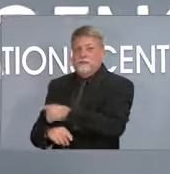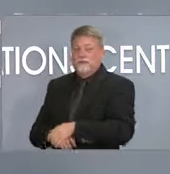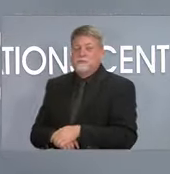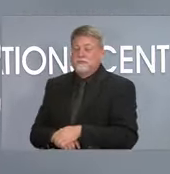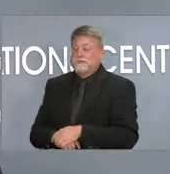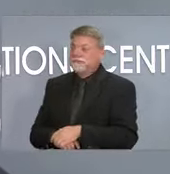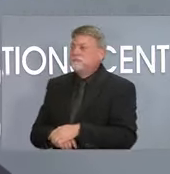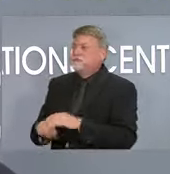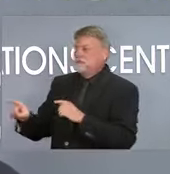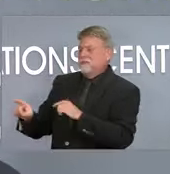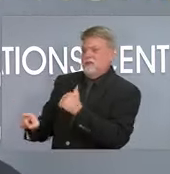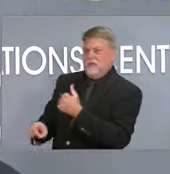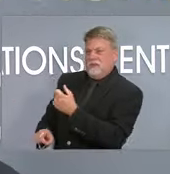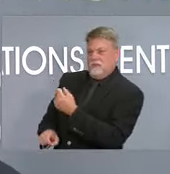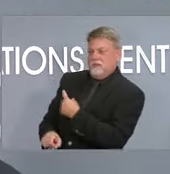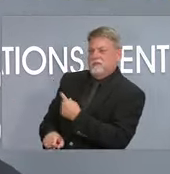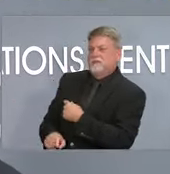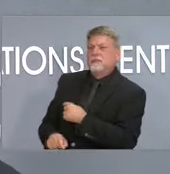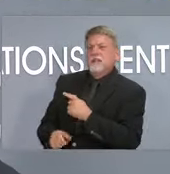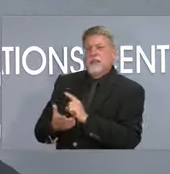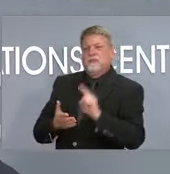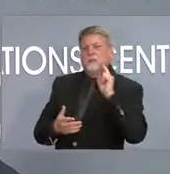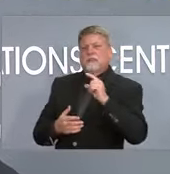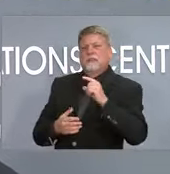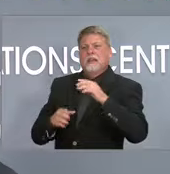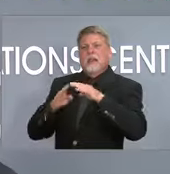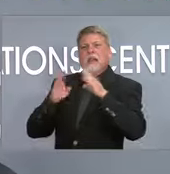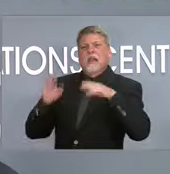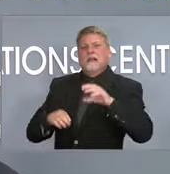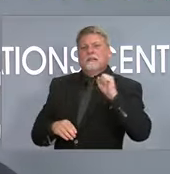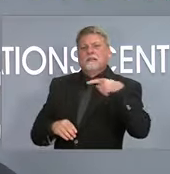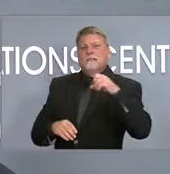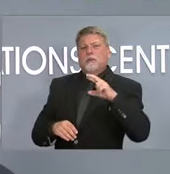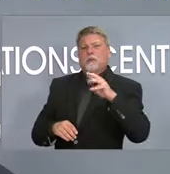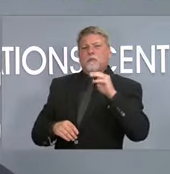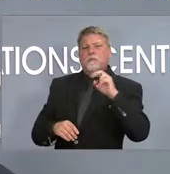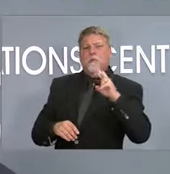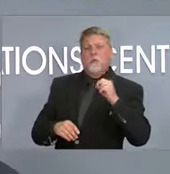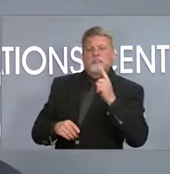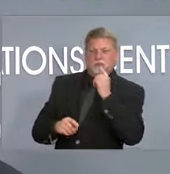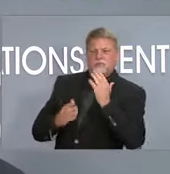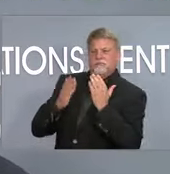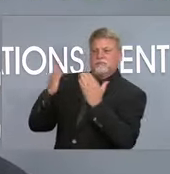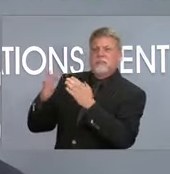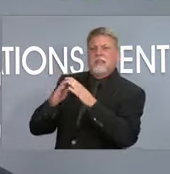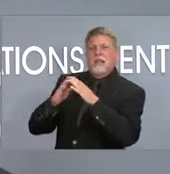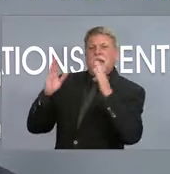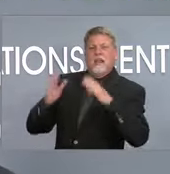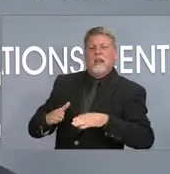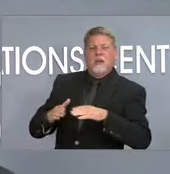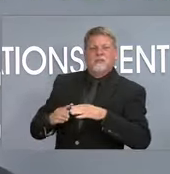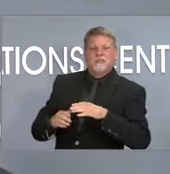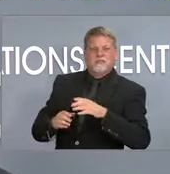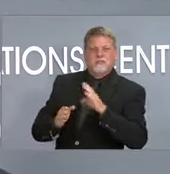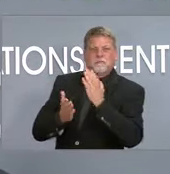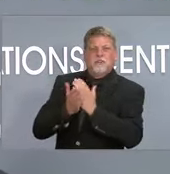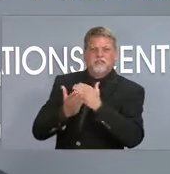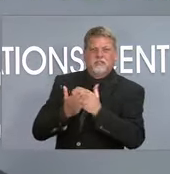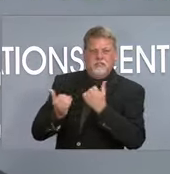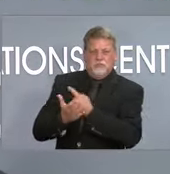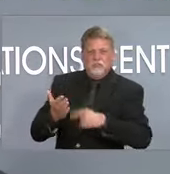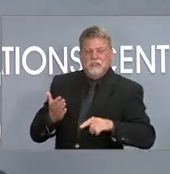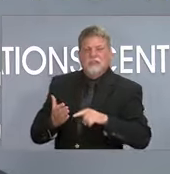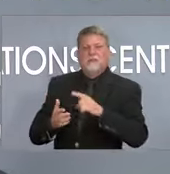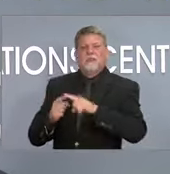Speaker Moore said that they want to send you the conference budget this week. And then today Senate leader Berger said it's probably looking like